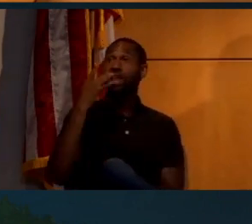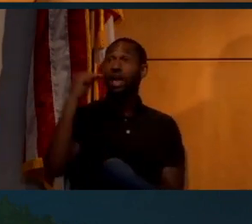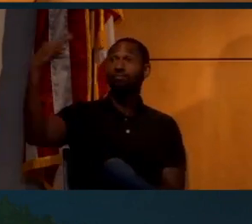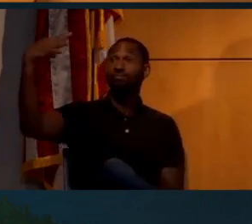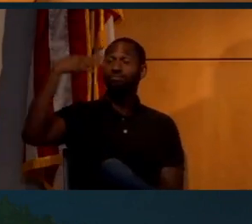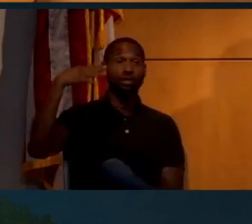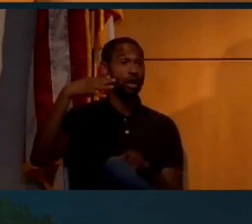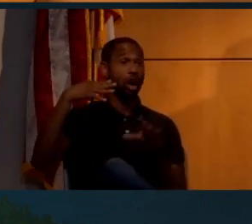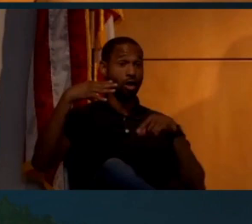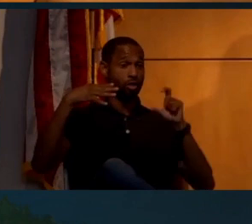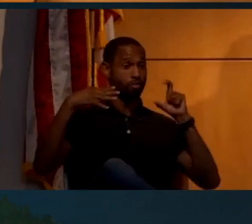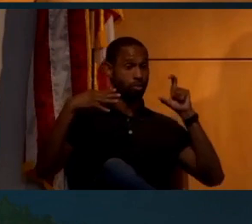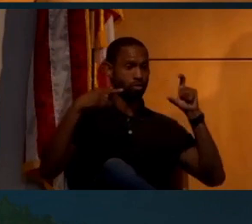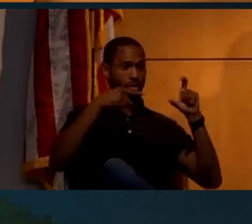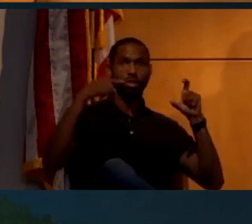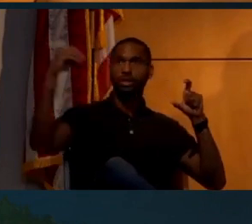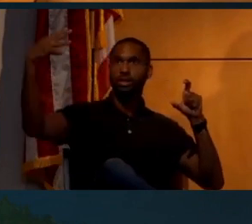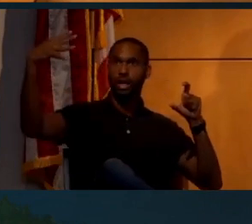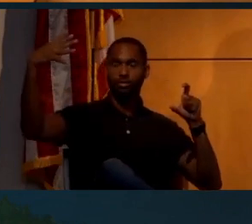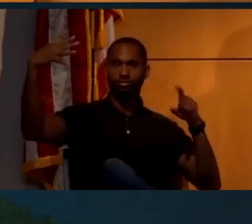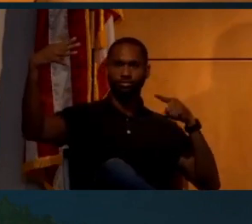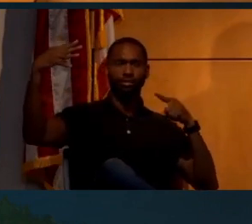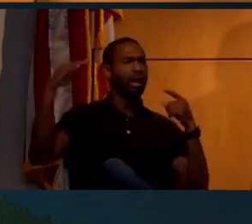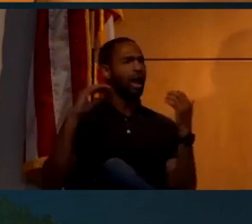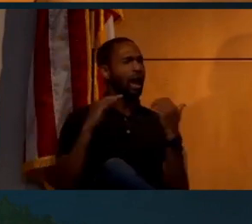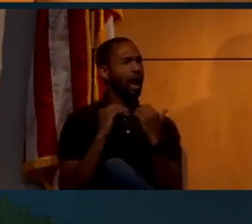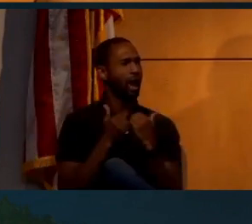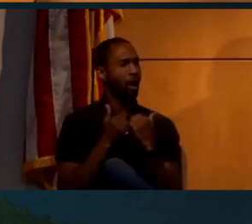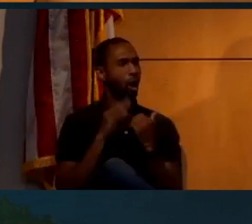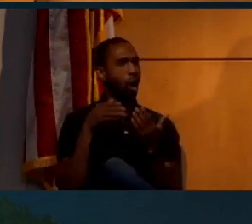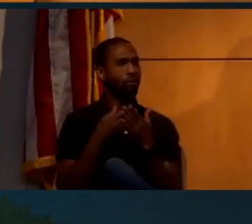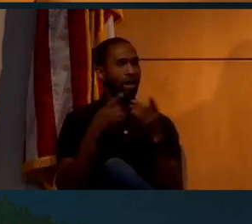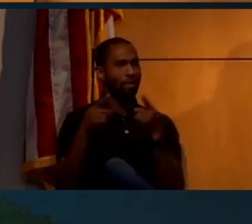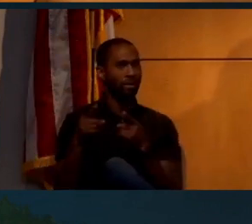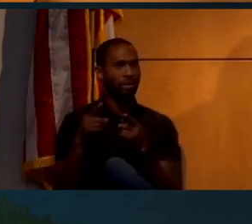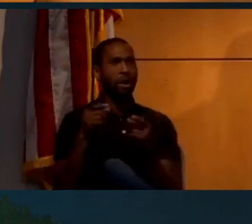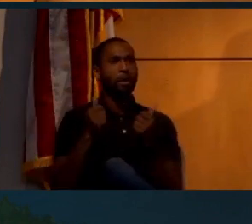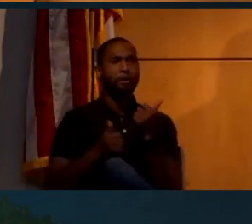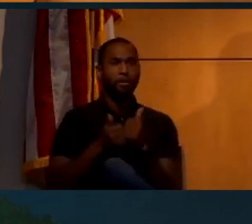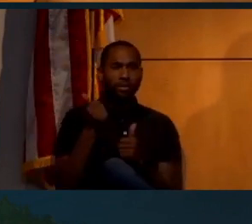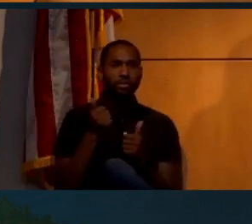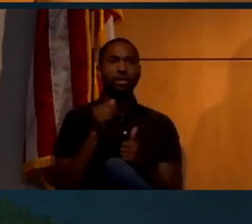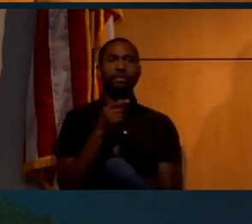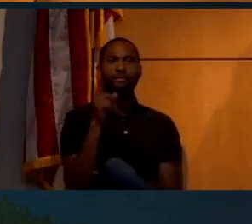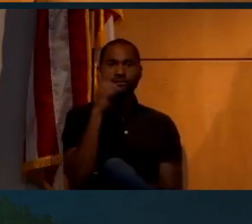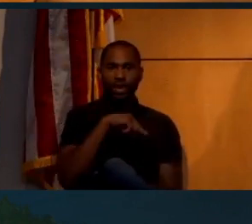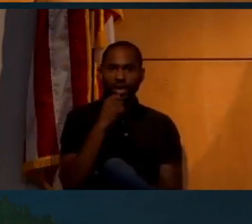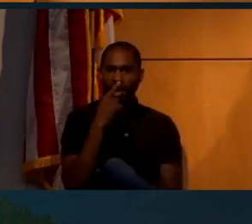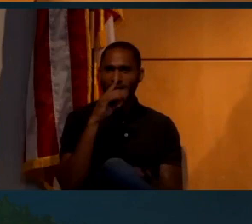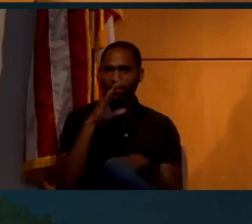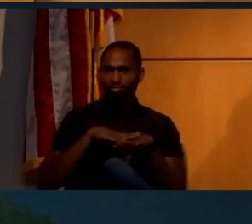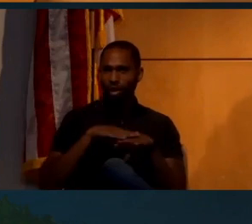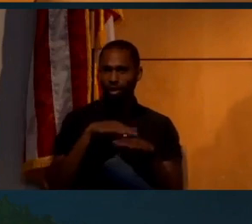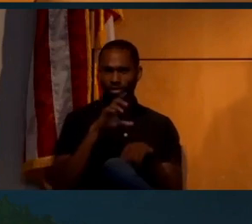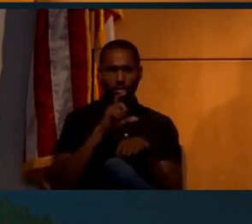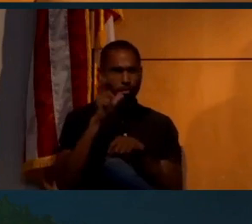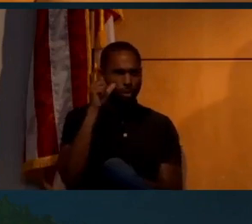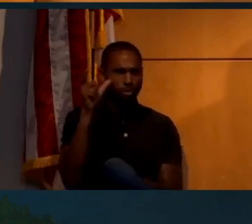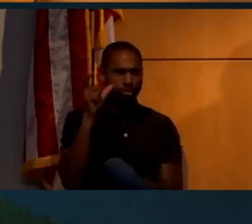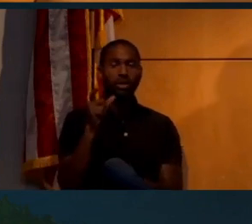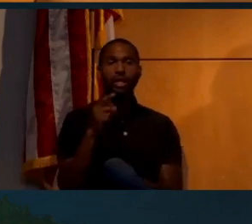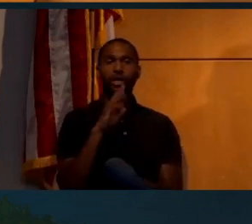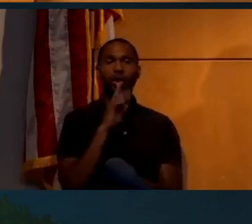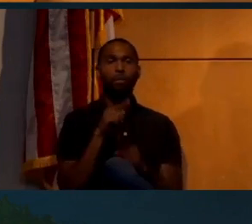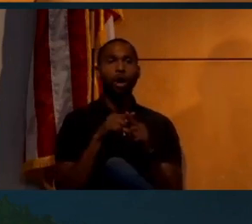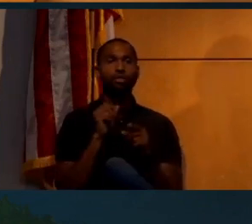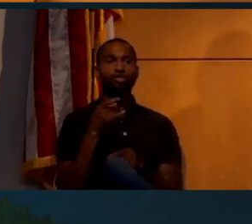moon is the sun, right, how come all of this stuff happens? There must have been artificial lights on the moon. And they talk about the